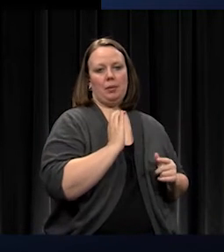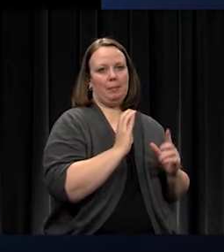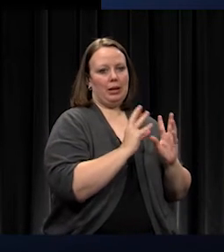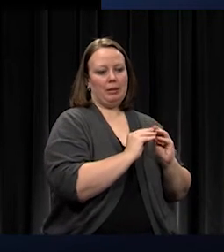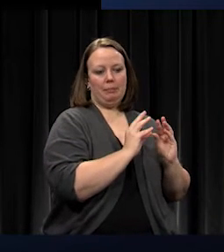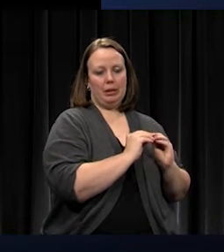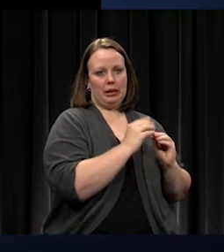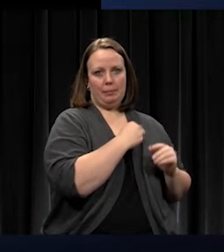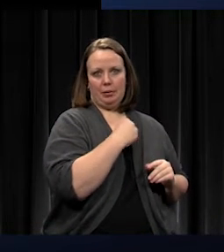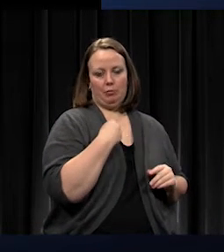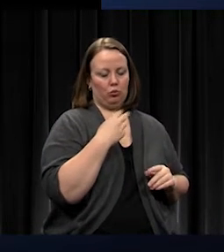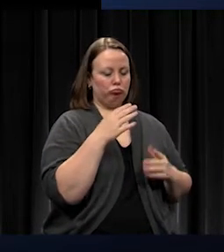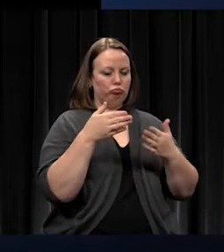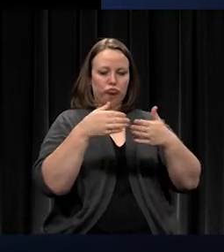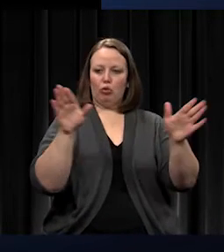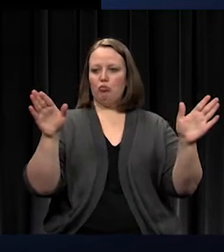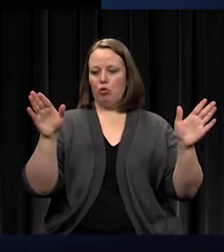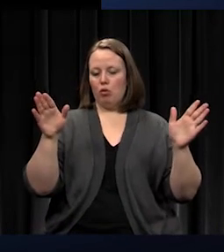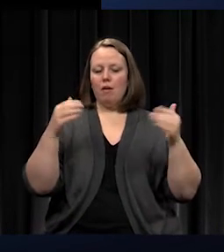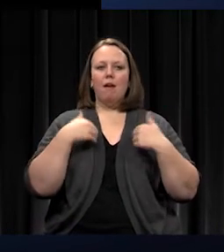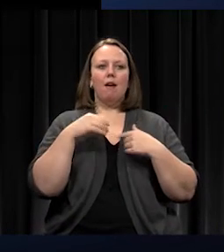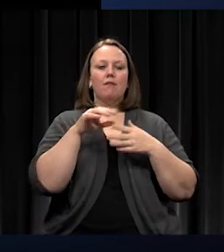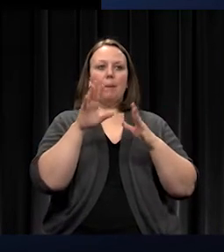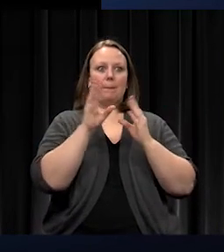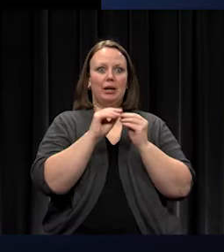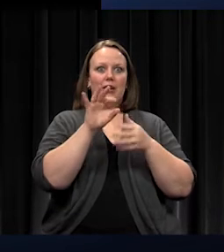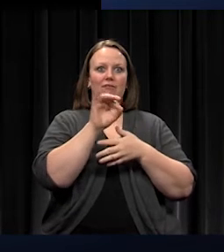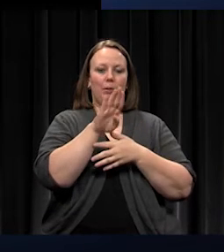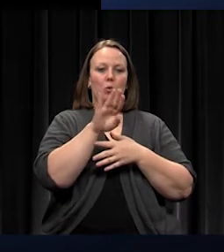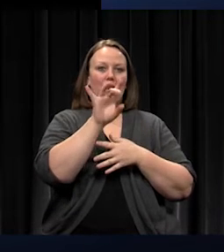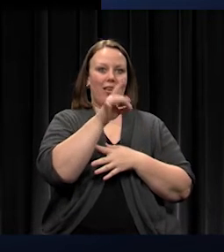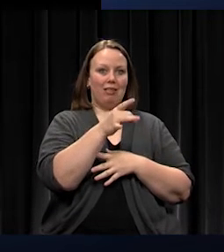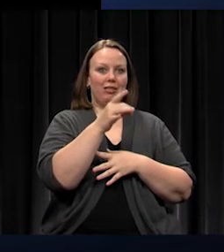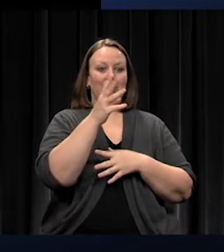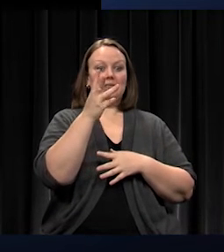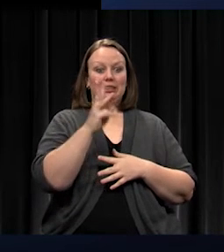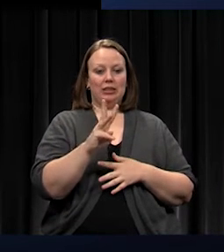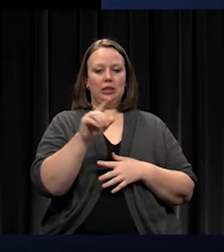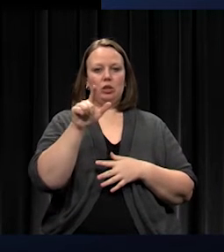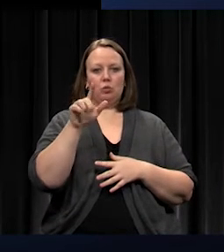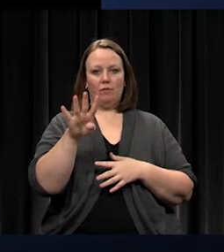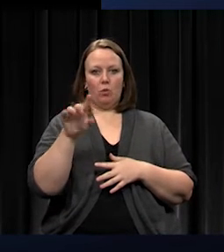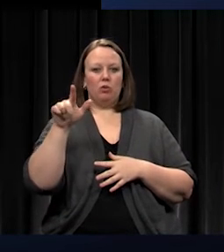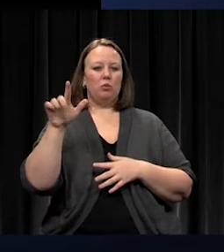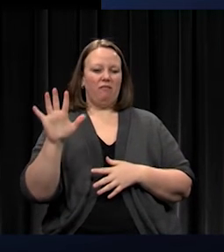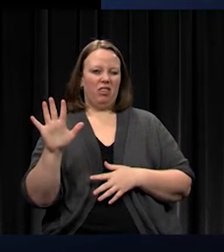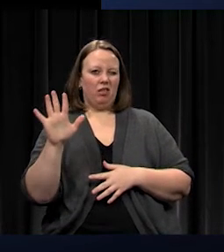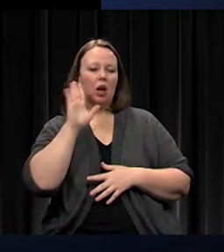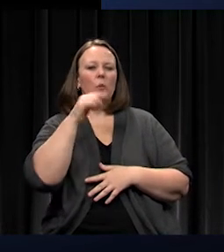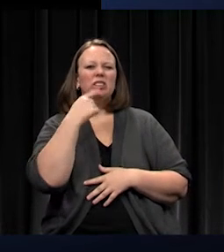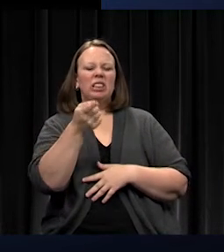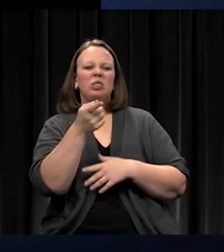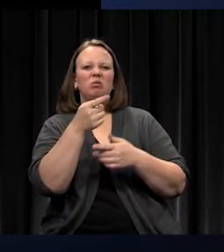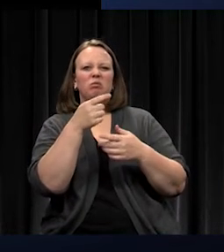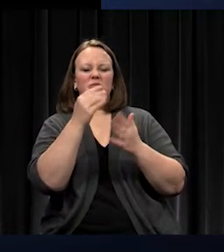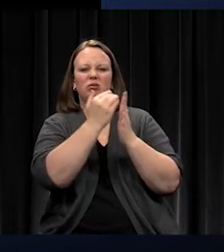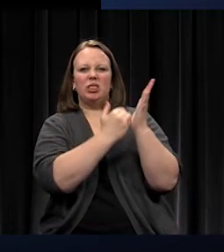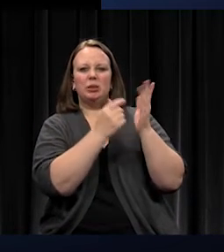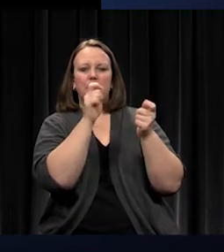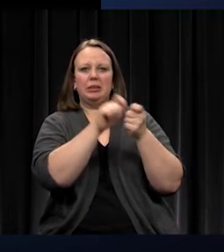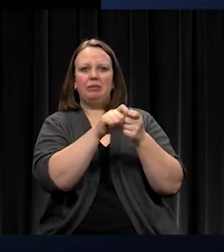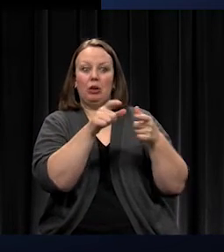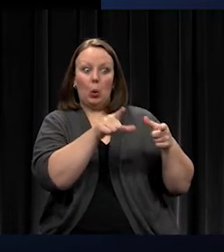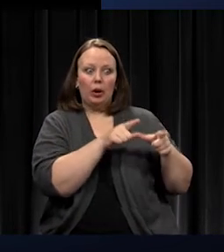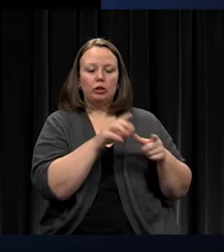are meeting on February 8th, 16th, 24th, 25th, and I'll show you the specific locations and dates. And again, a chance